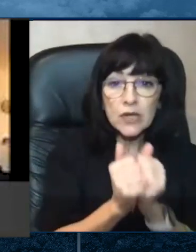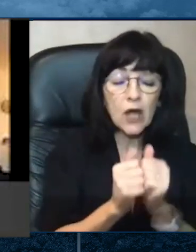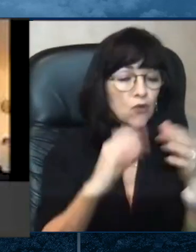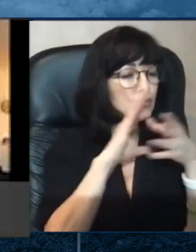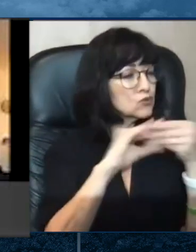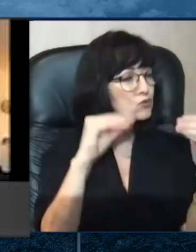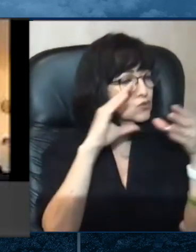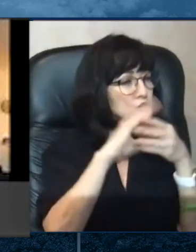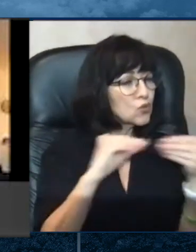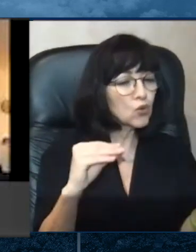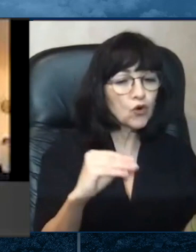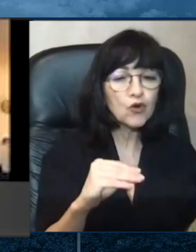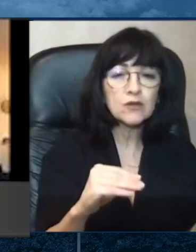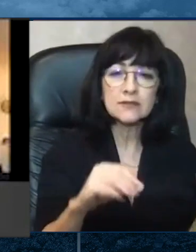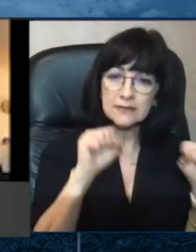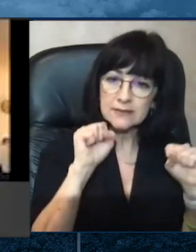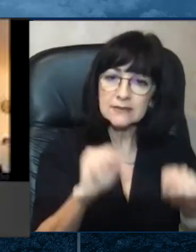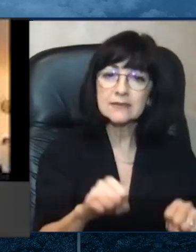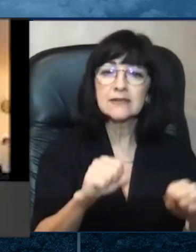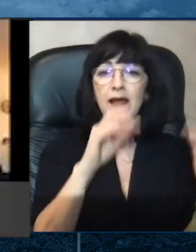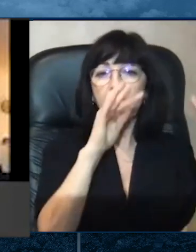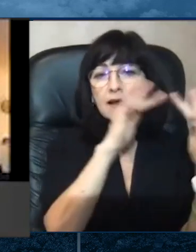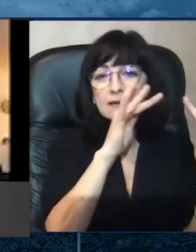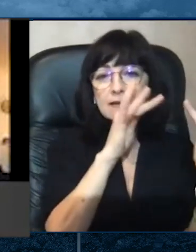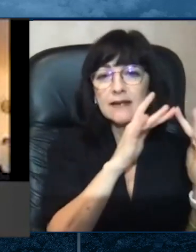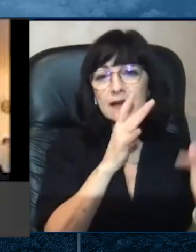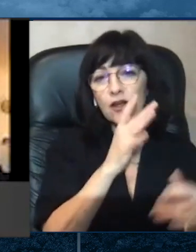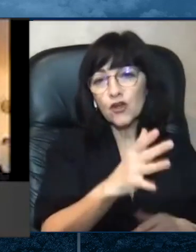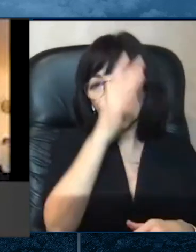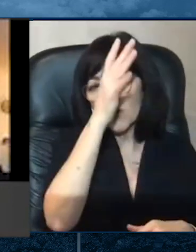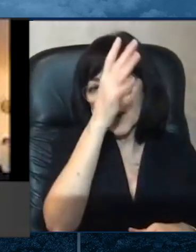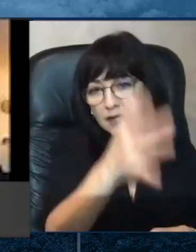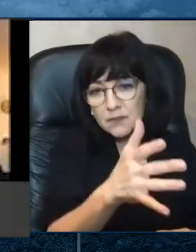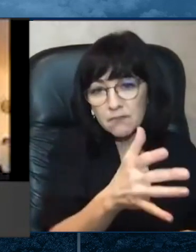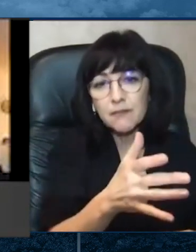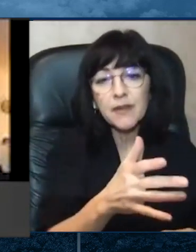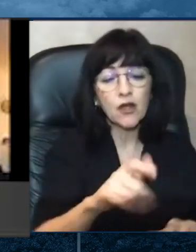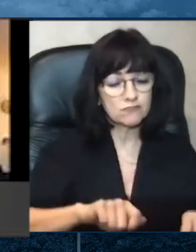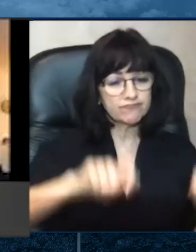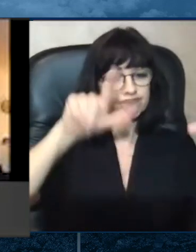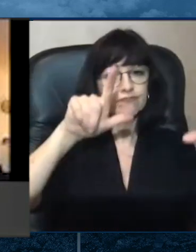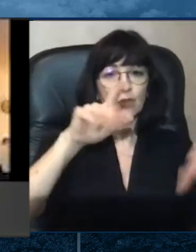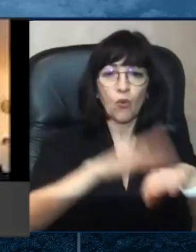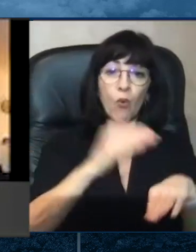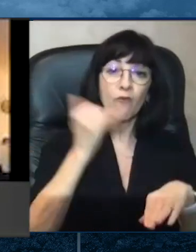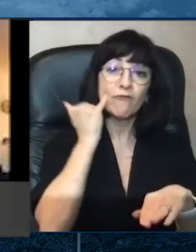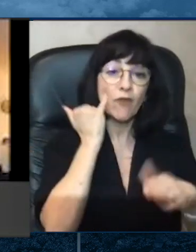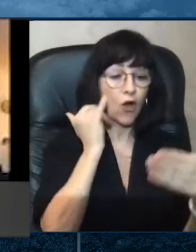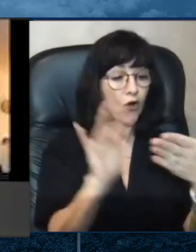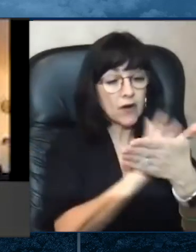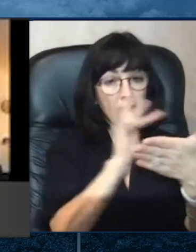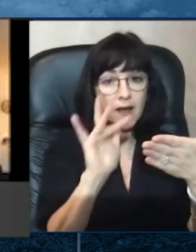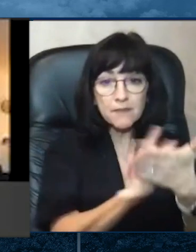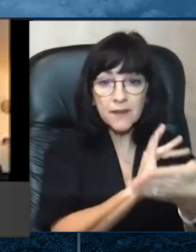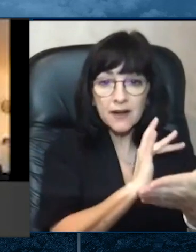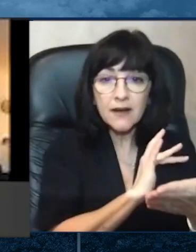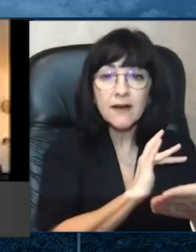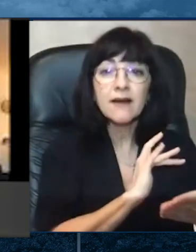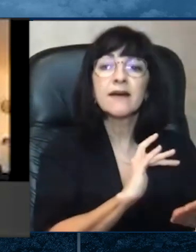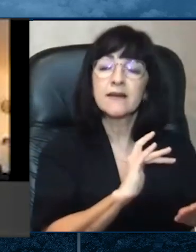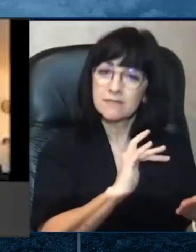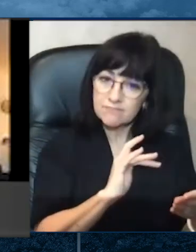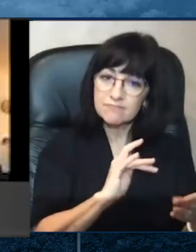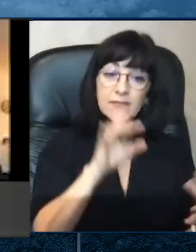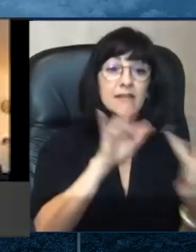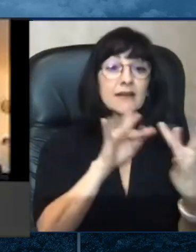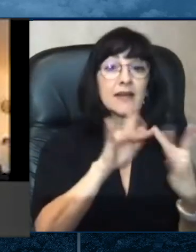connecting with the friends on on the social media. One of the most important things